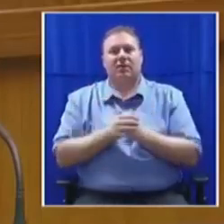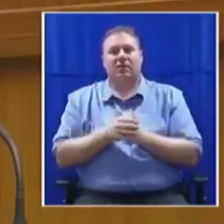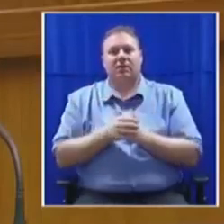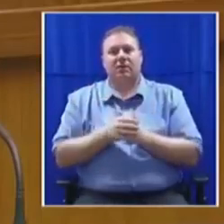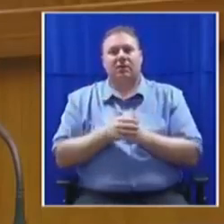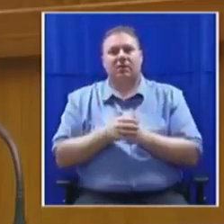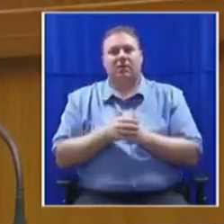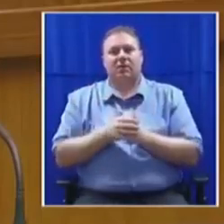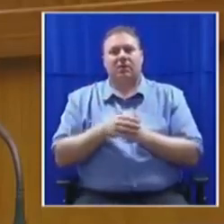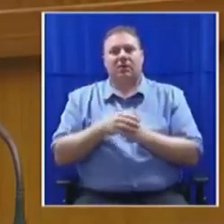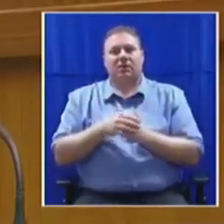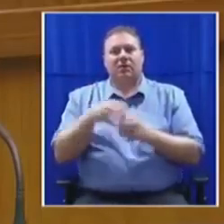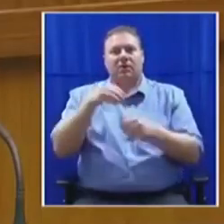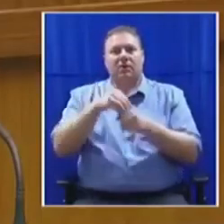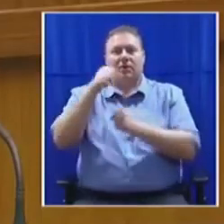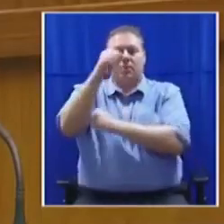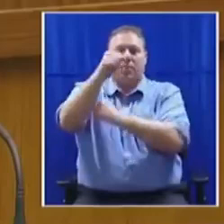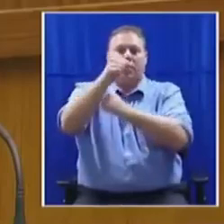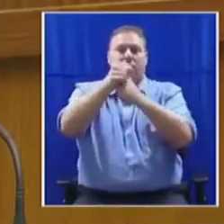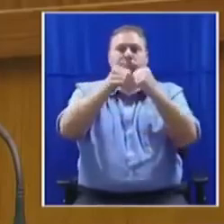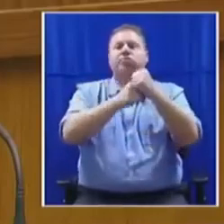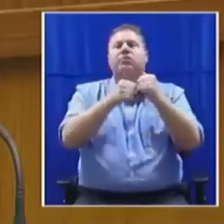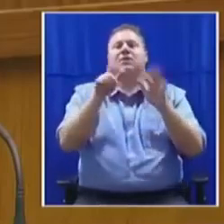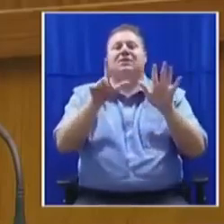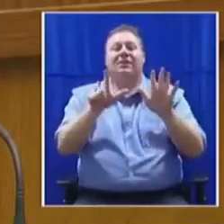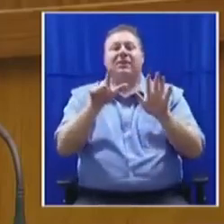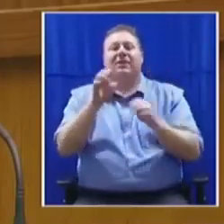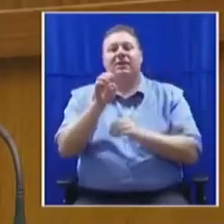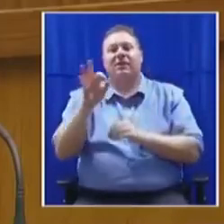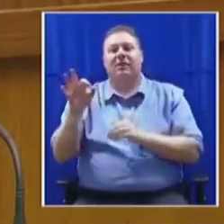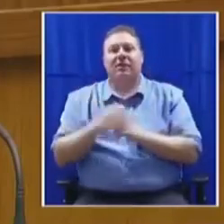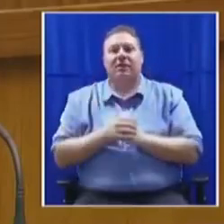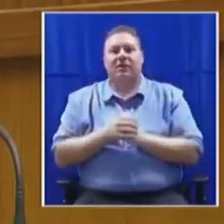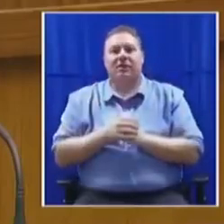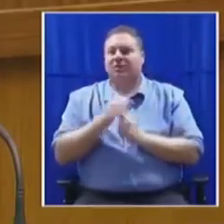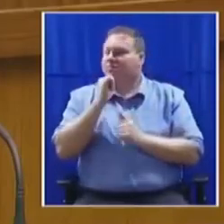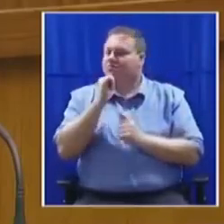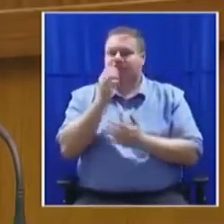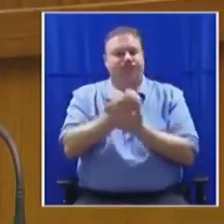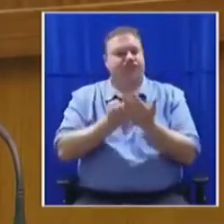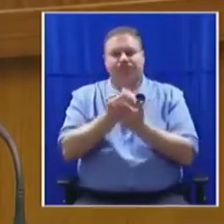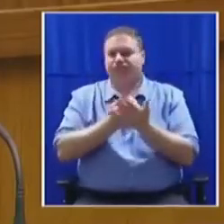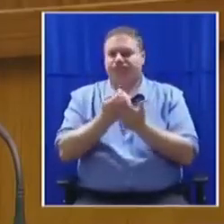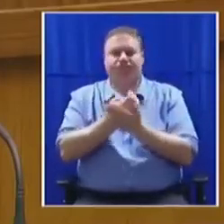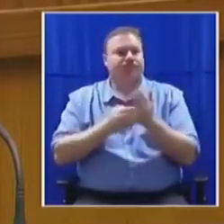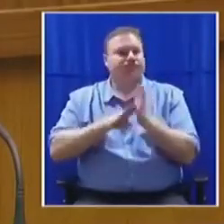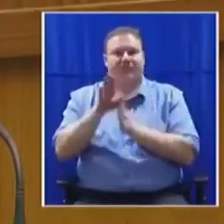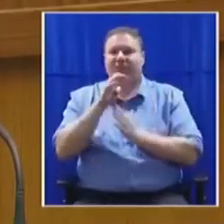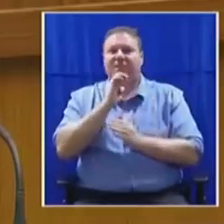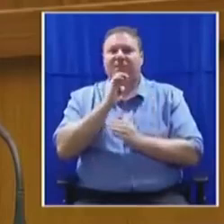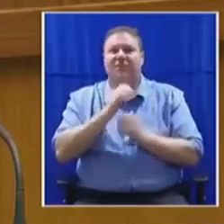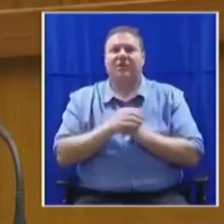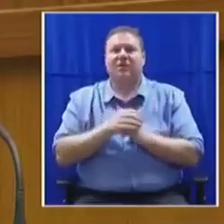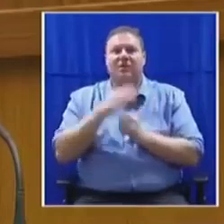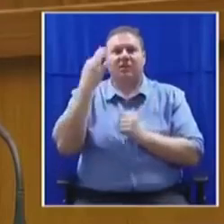pillars of the EFF. We have witnessed a lack of direction in terms of economic development and state capacity continues